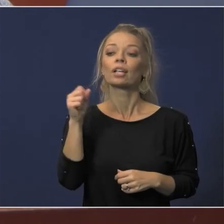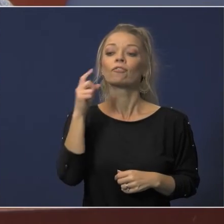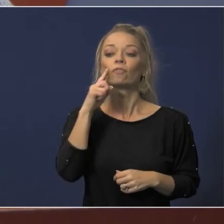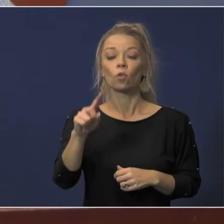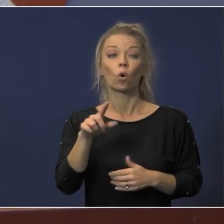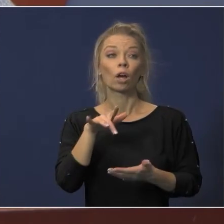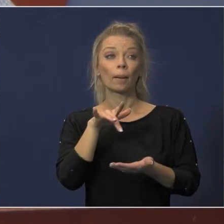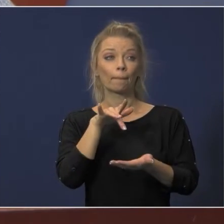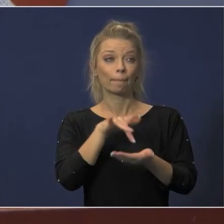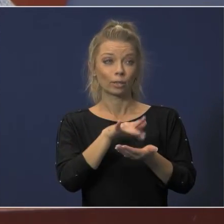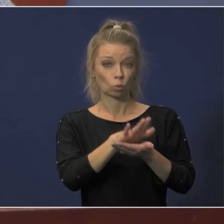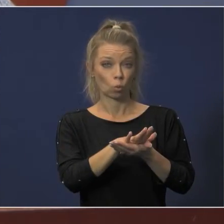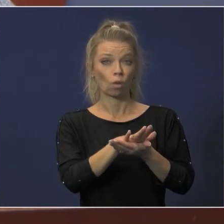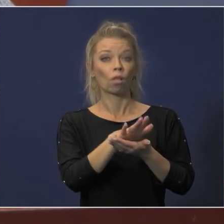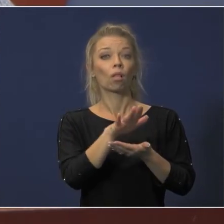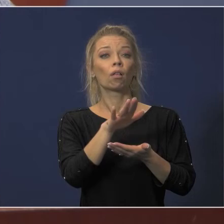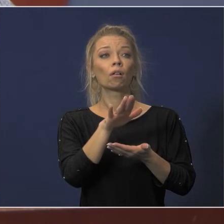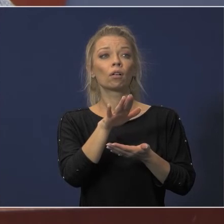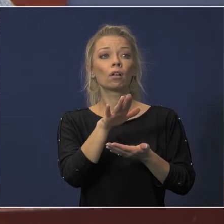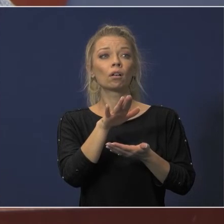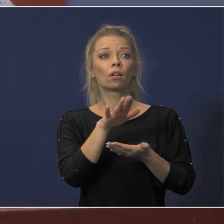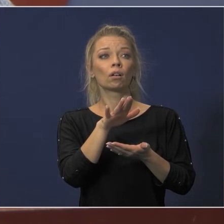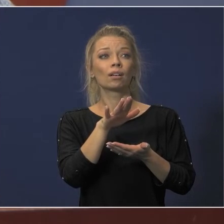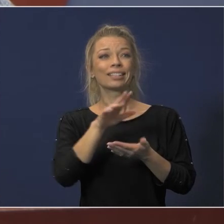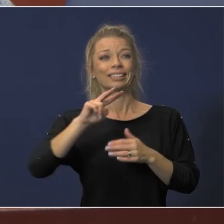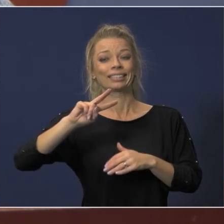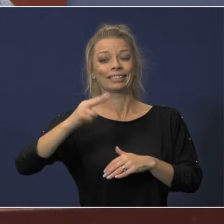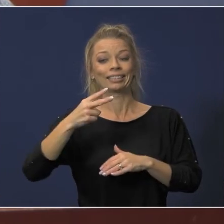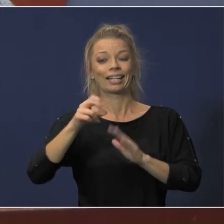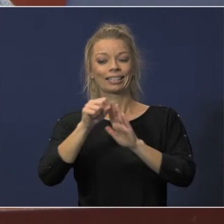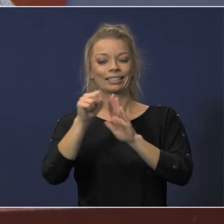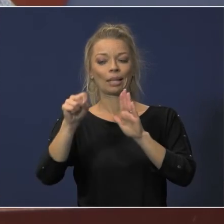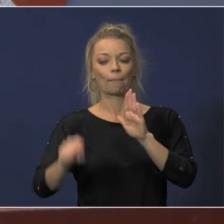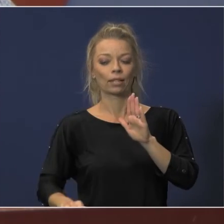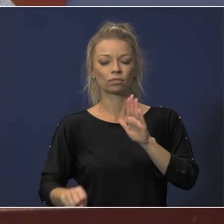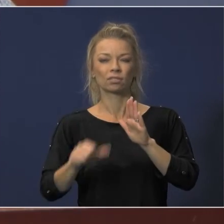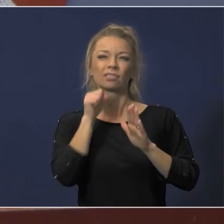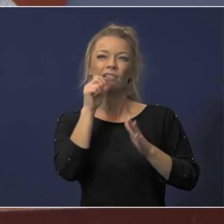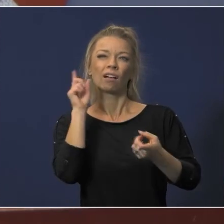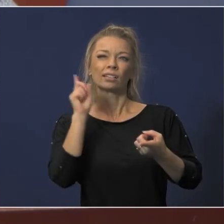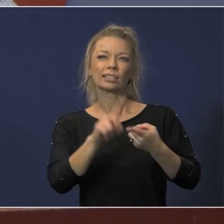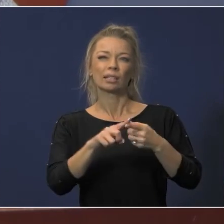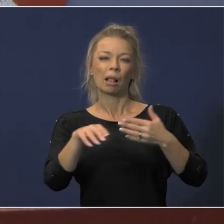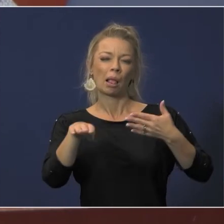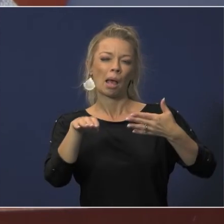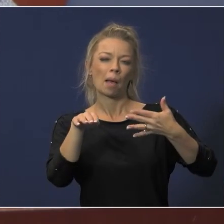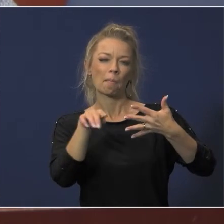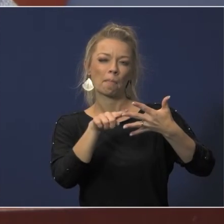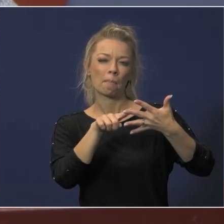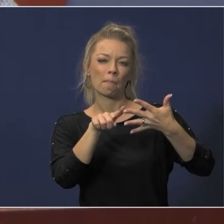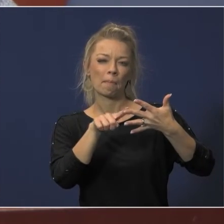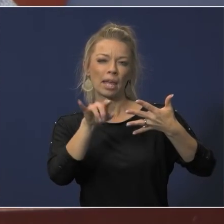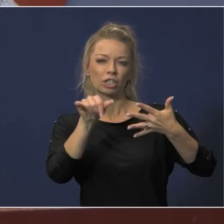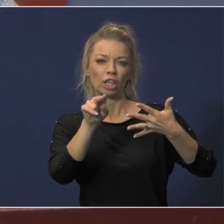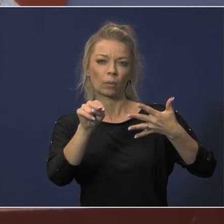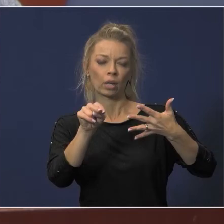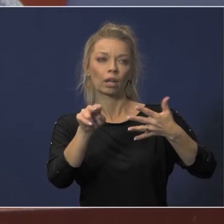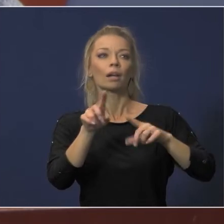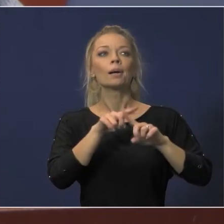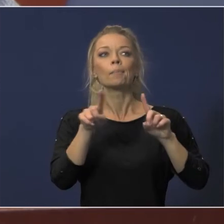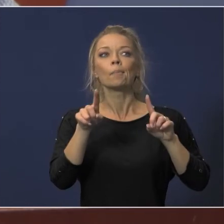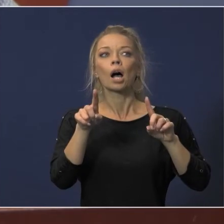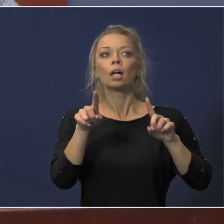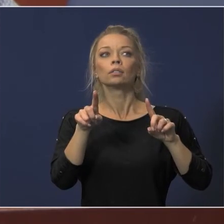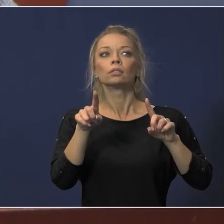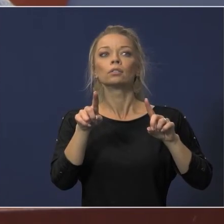for middle school but for elementary the second semester doesn't end until mid-january but we will we will not continue virtual